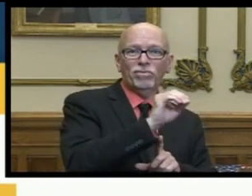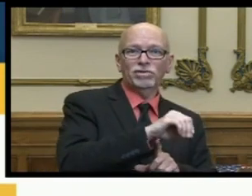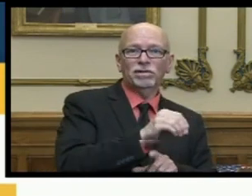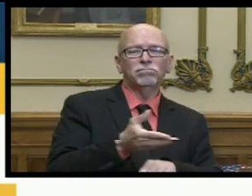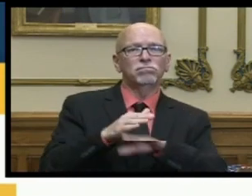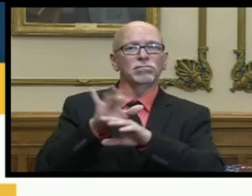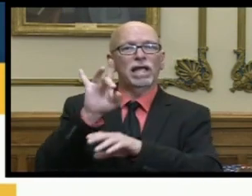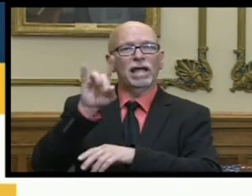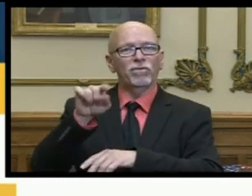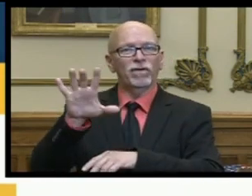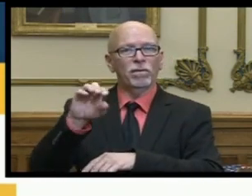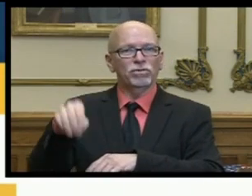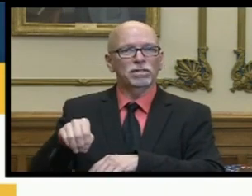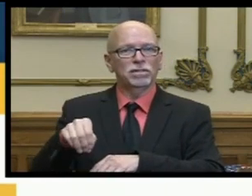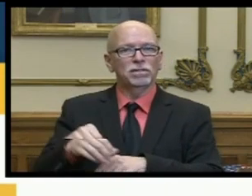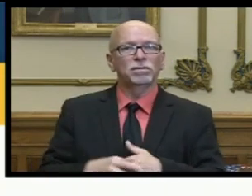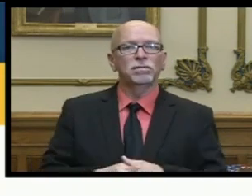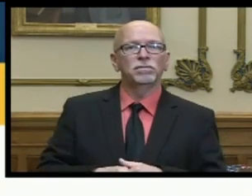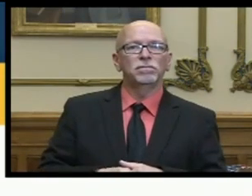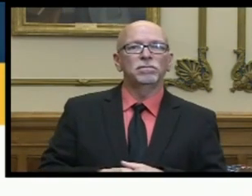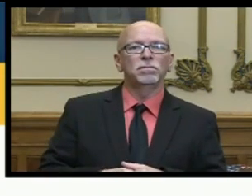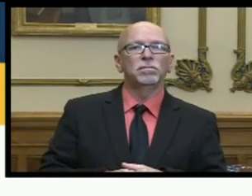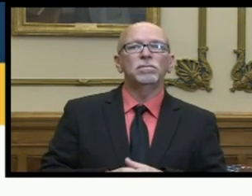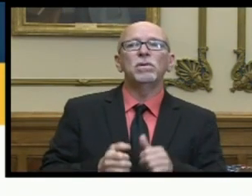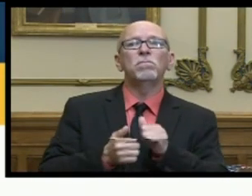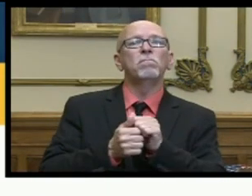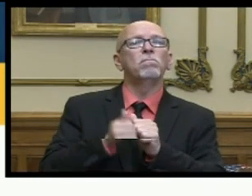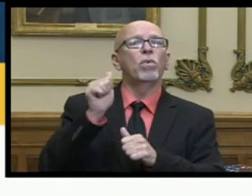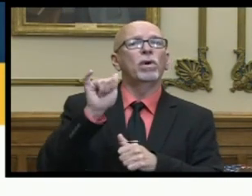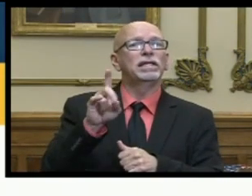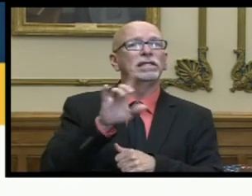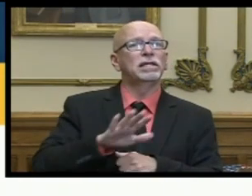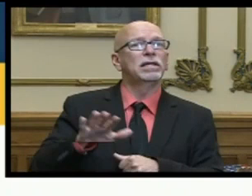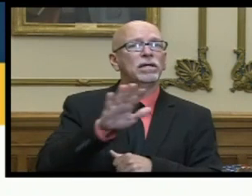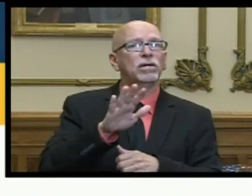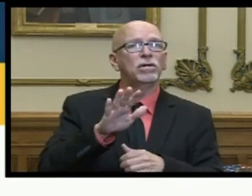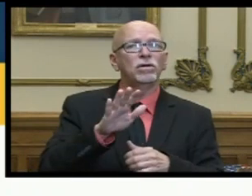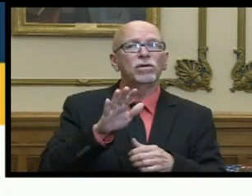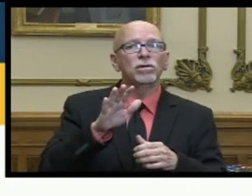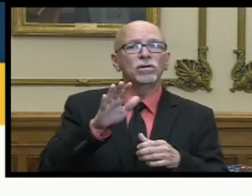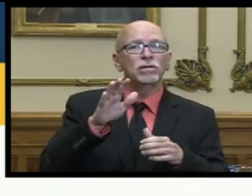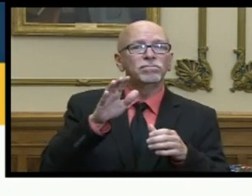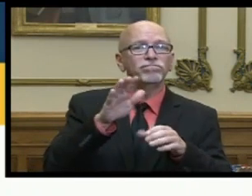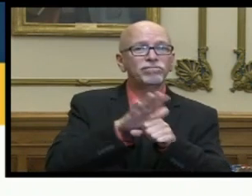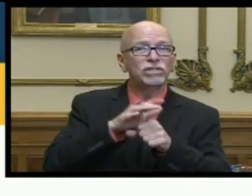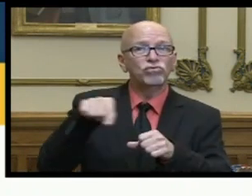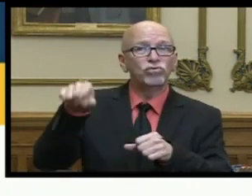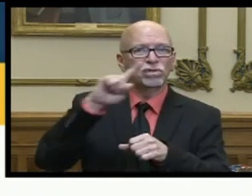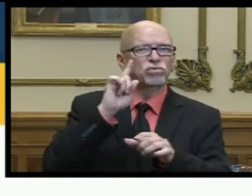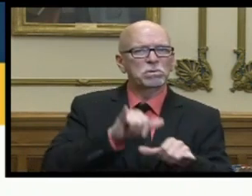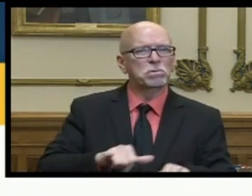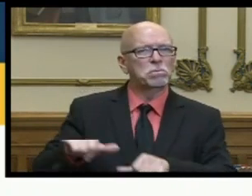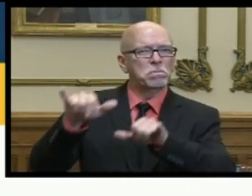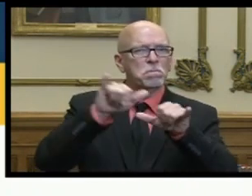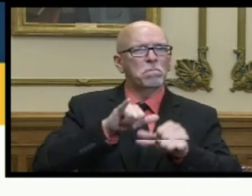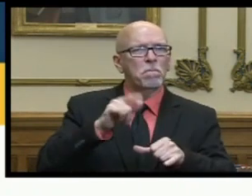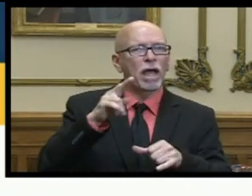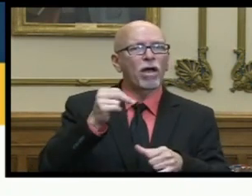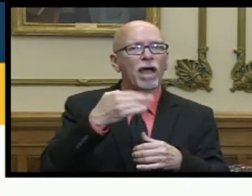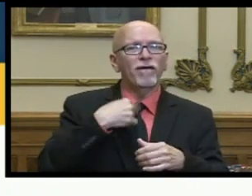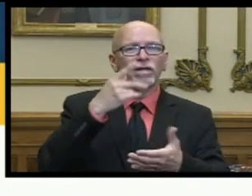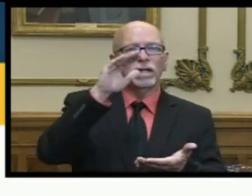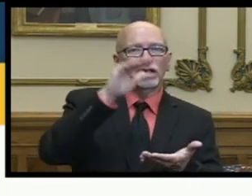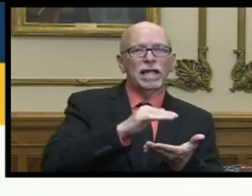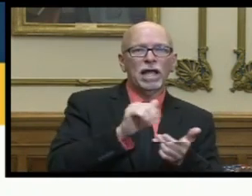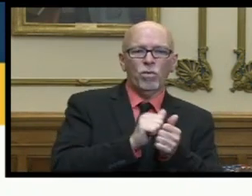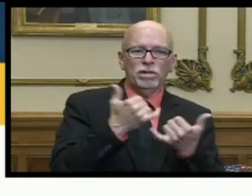to 8.5 percent most of indiana's preparedness districts followed a similar pattern with decreases in